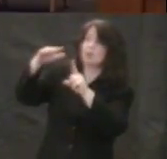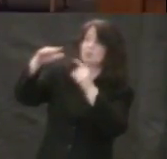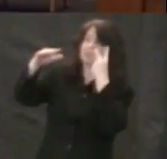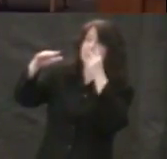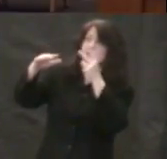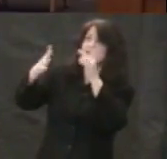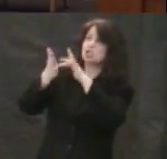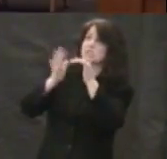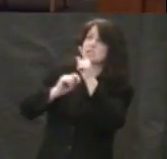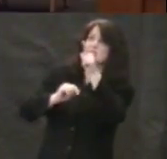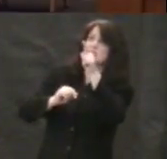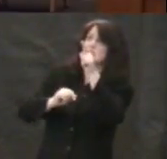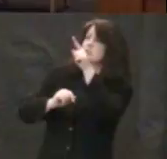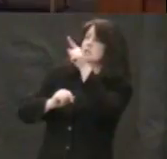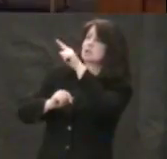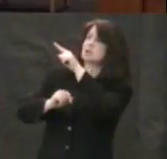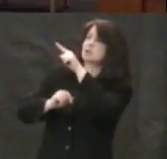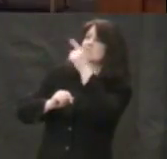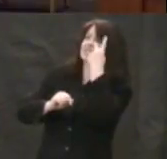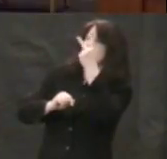It's the voice that gets them.